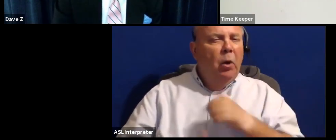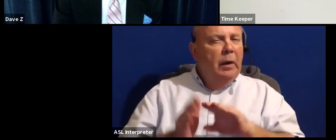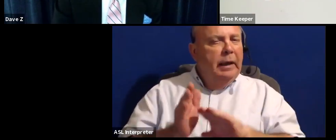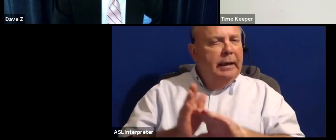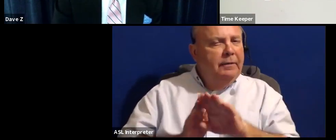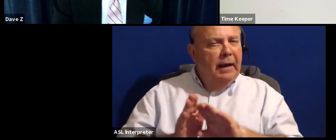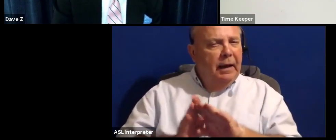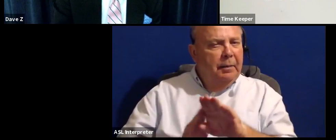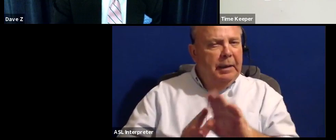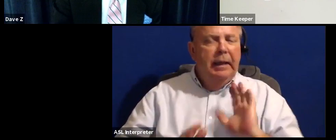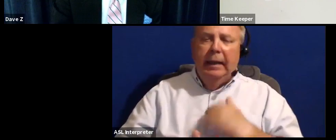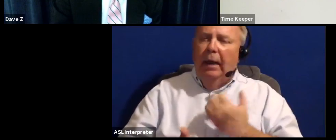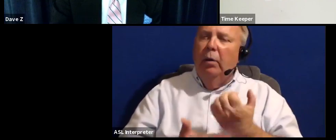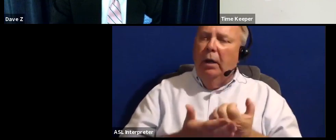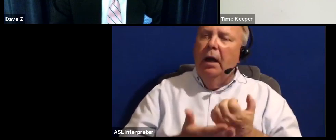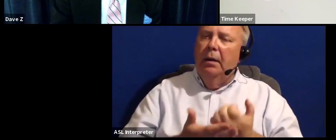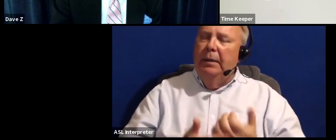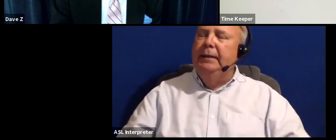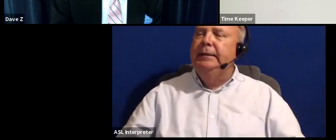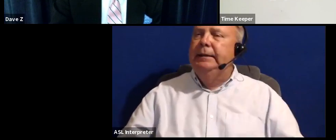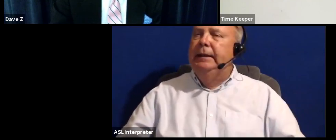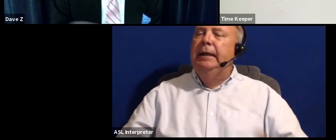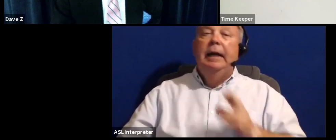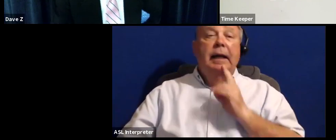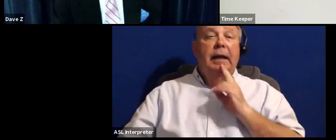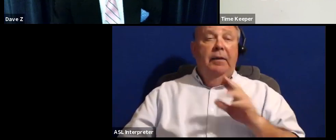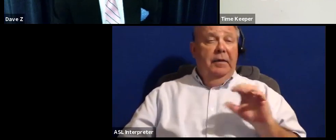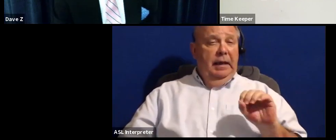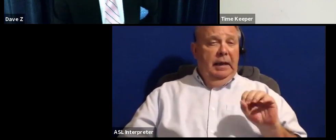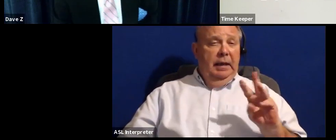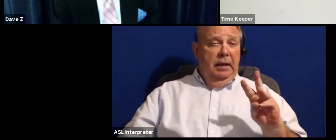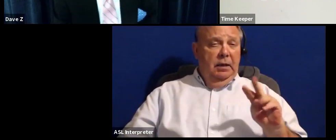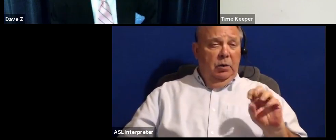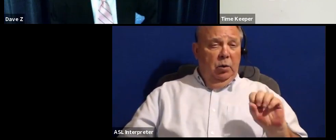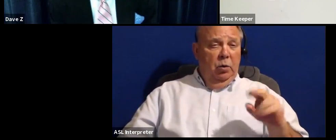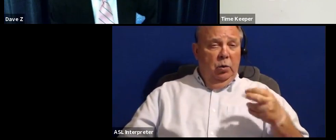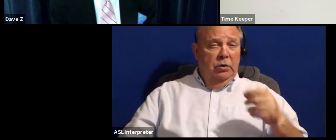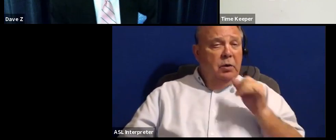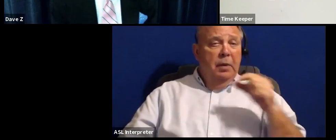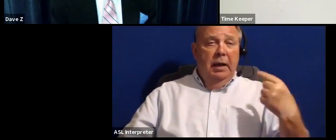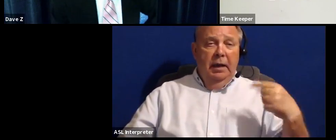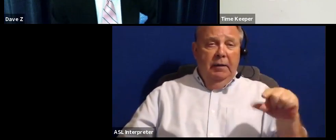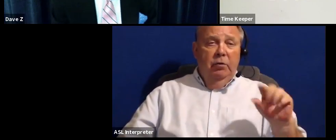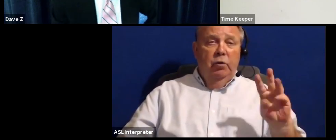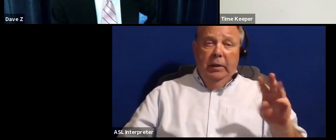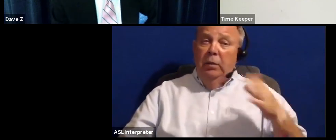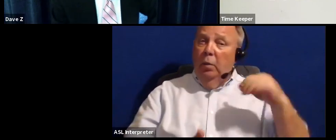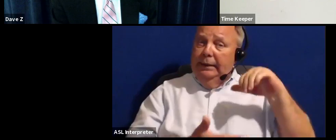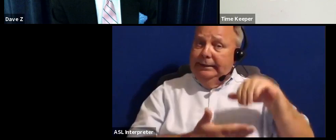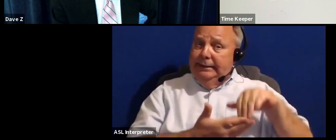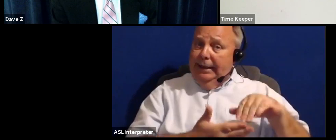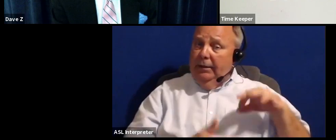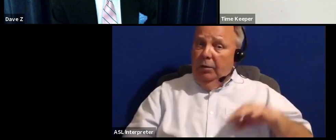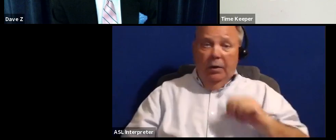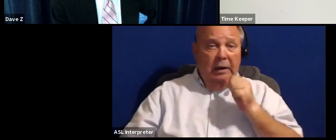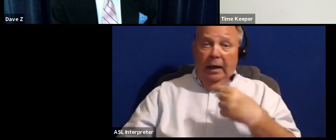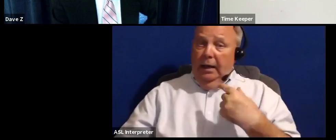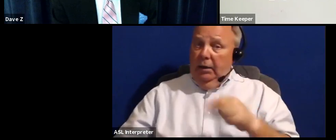we developing our economy? The ownership of Greenway Center's interests are not Greenbelt